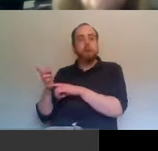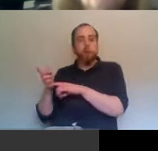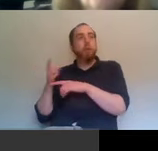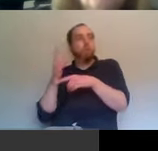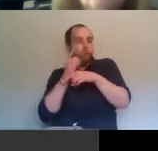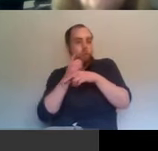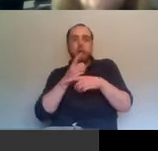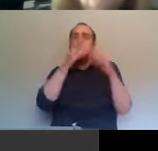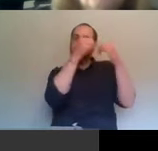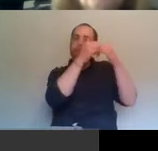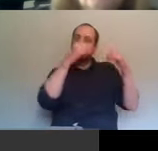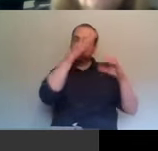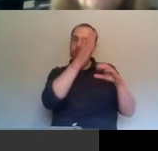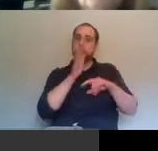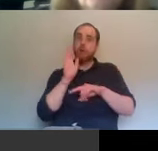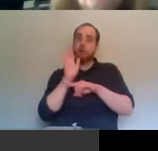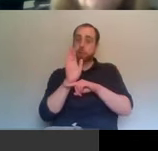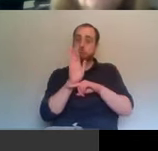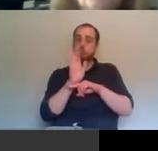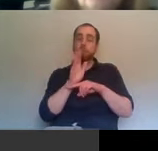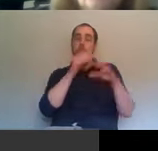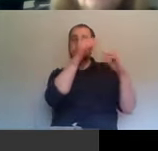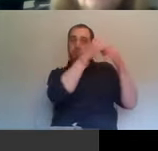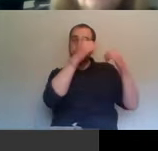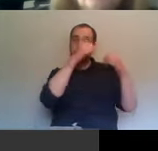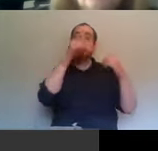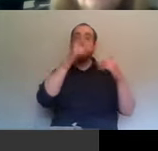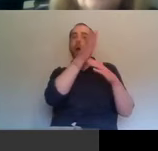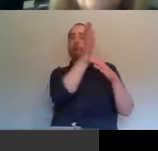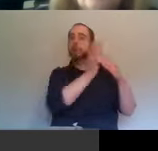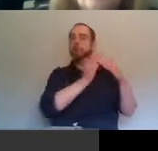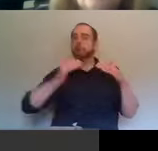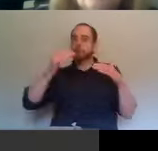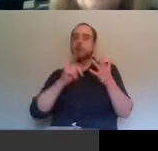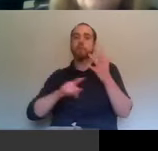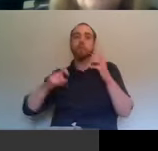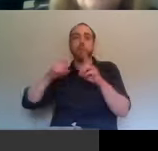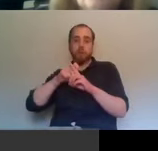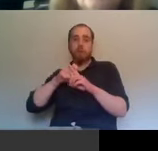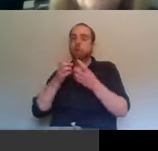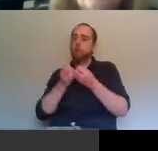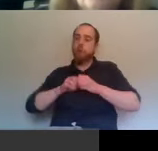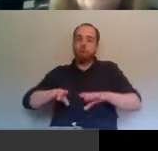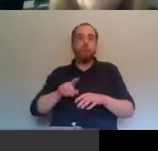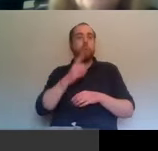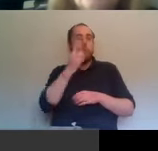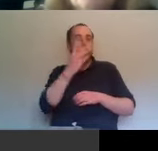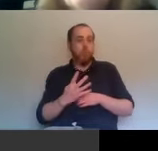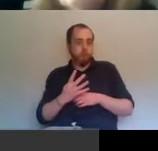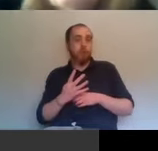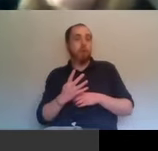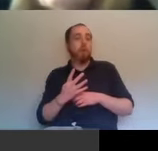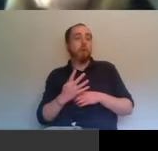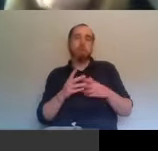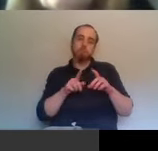Ulster, but it was also the partition of the United Kingdom, and it was the United Kingdom losing one quarter of its land mass. And there is no recognition of